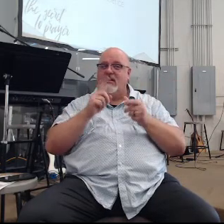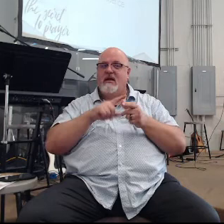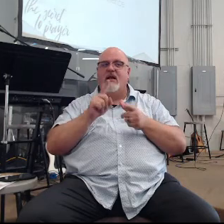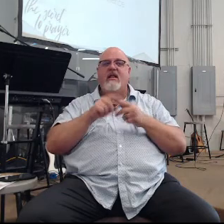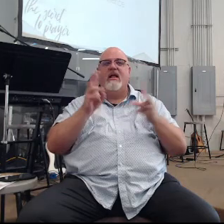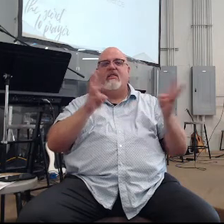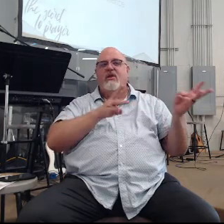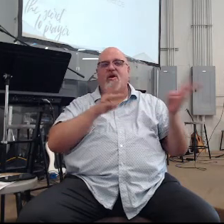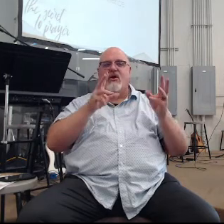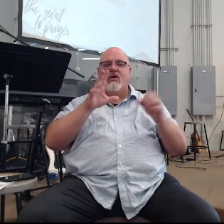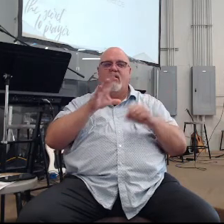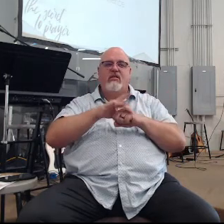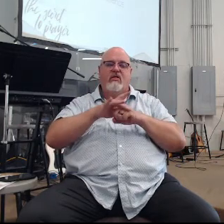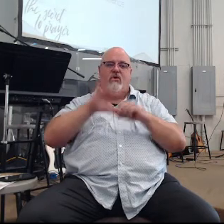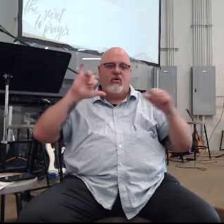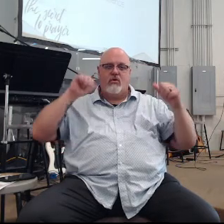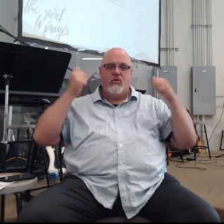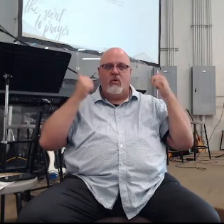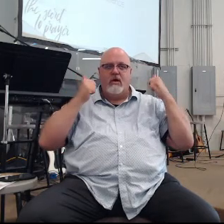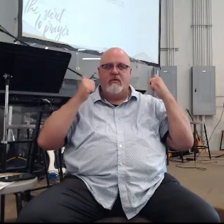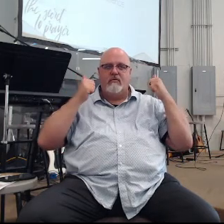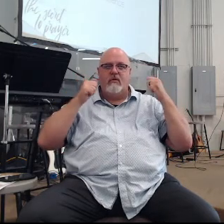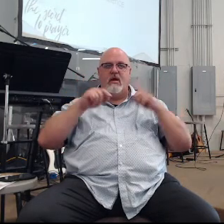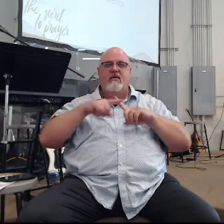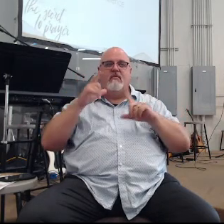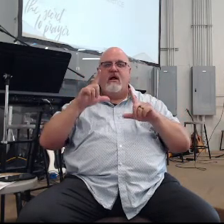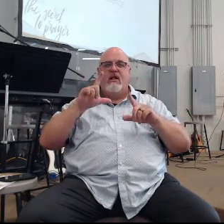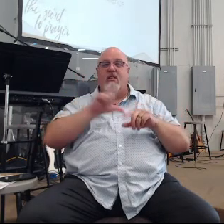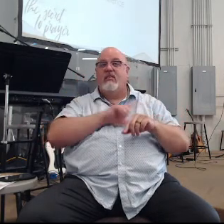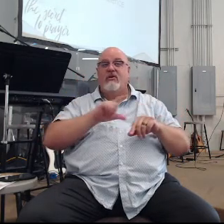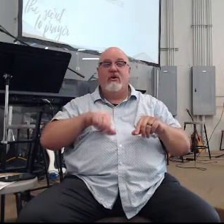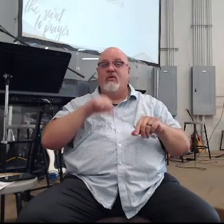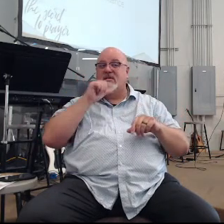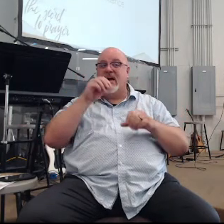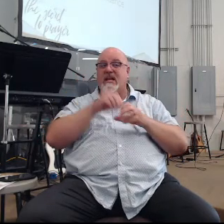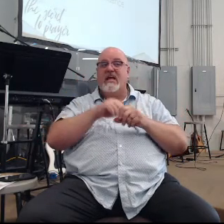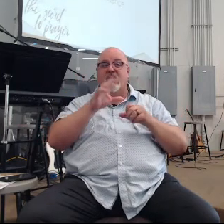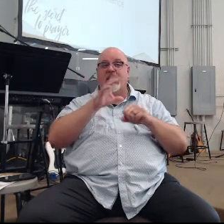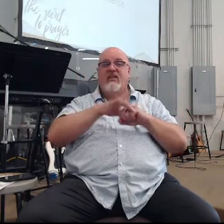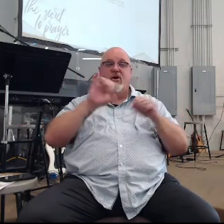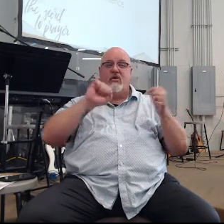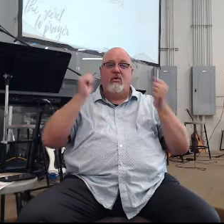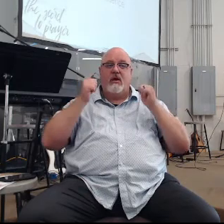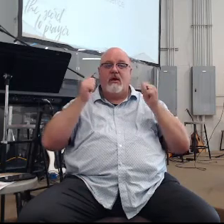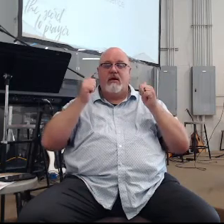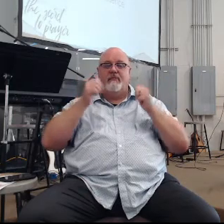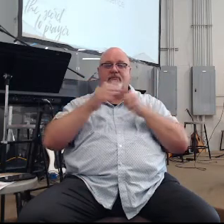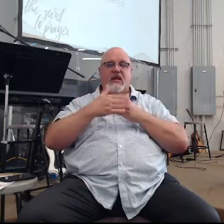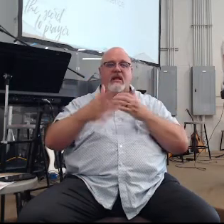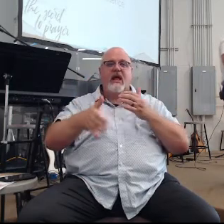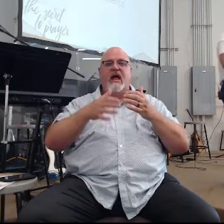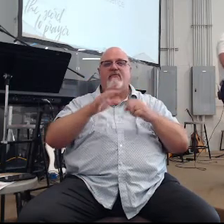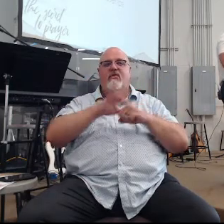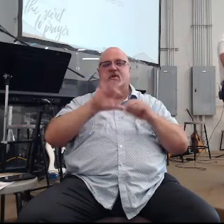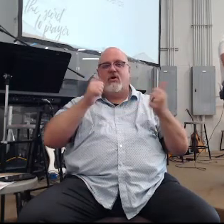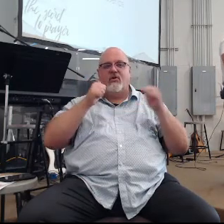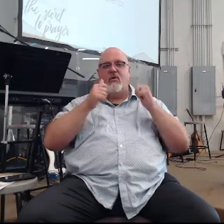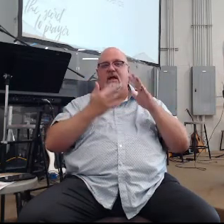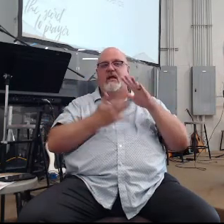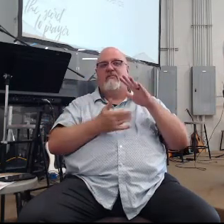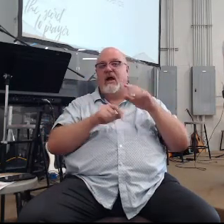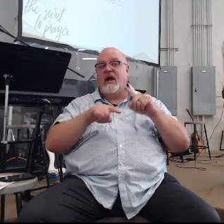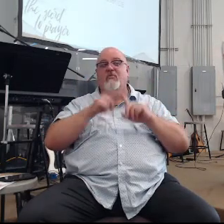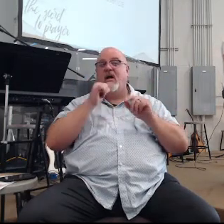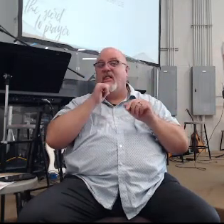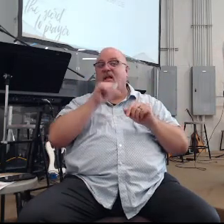the wind the earthquake an earthquake but the Lord was not in the earthquake and after the earthquake a fire but the Lord was not